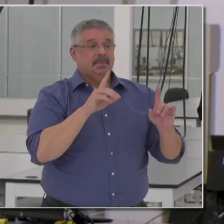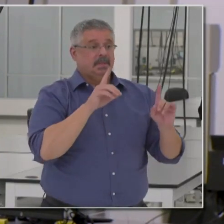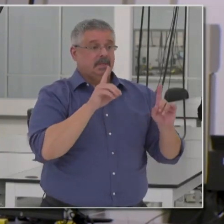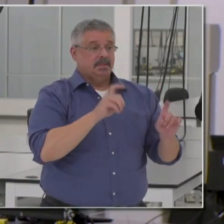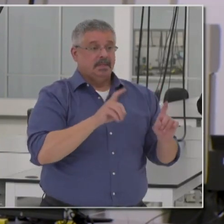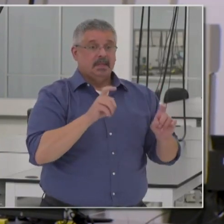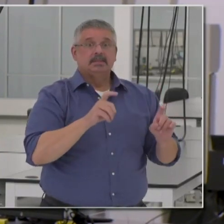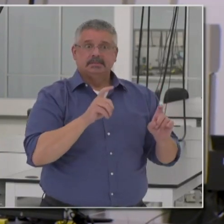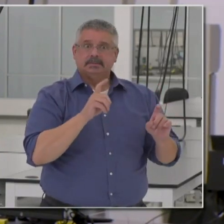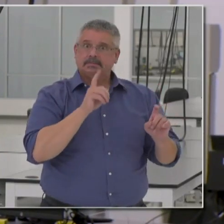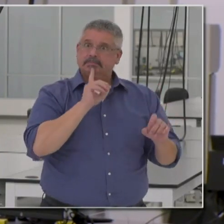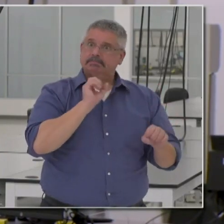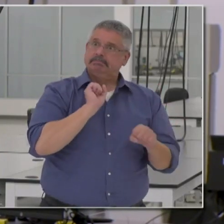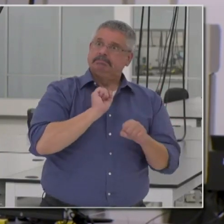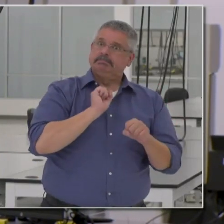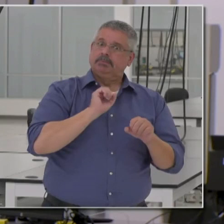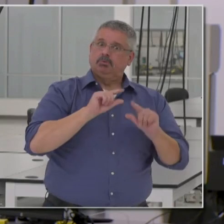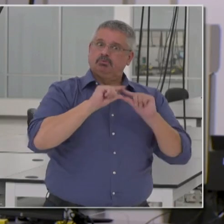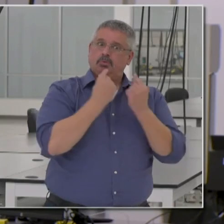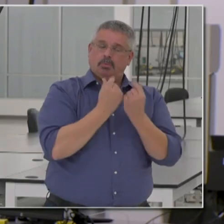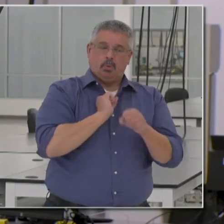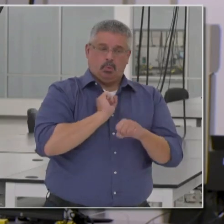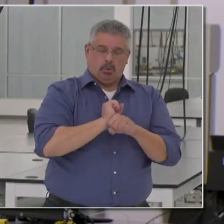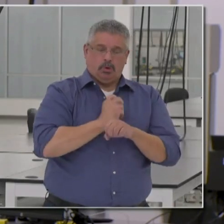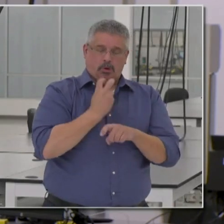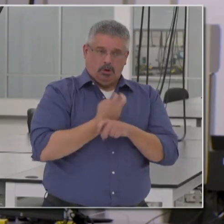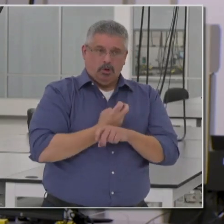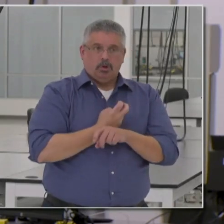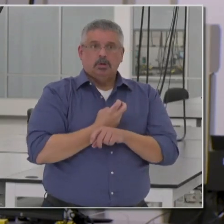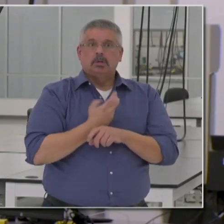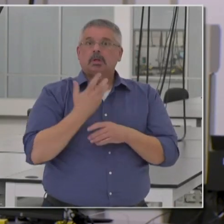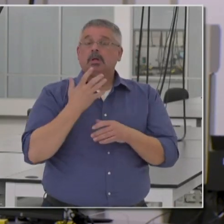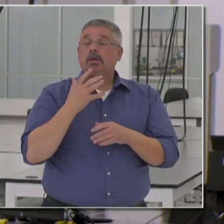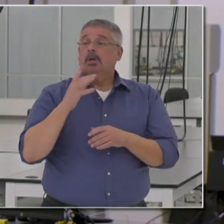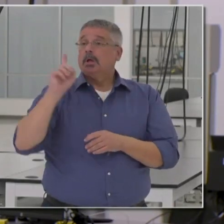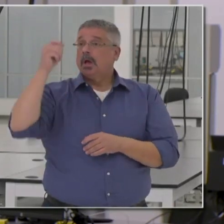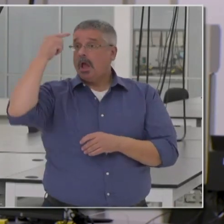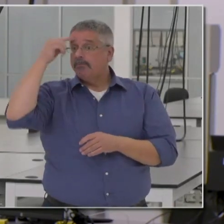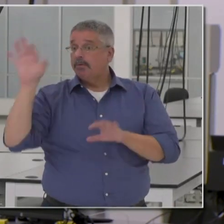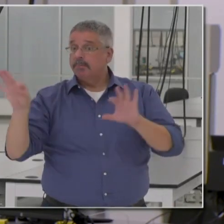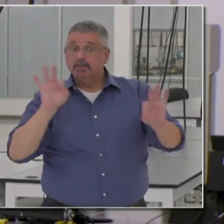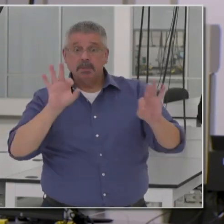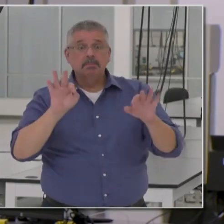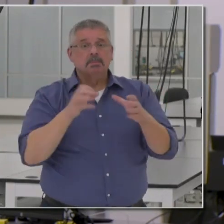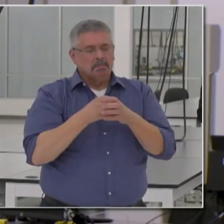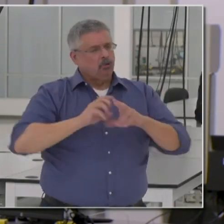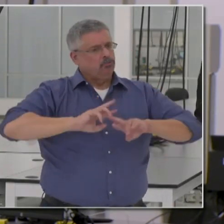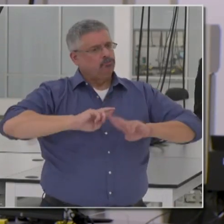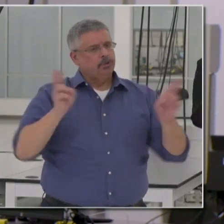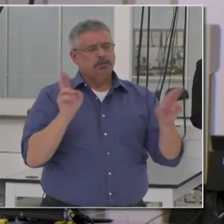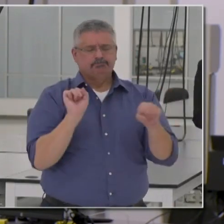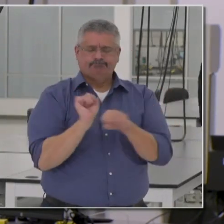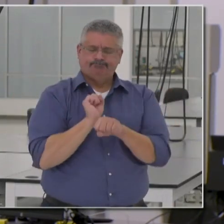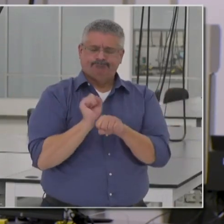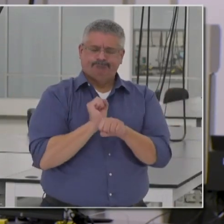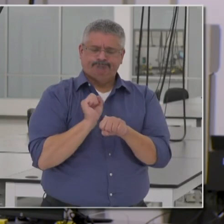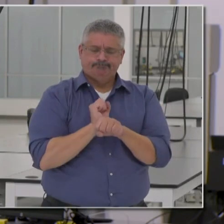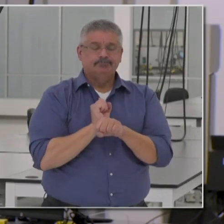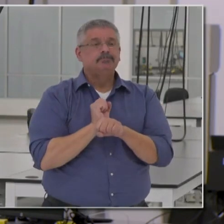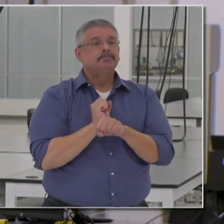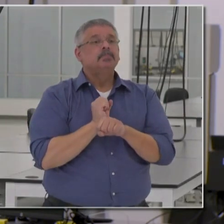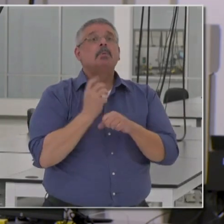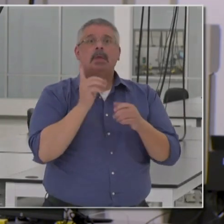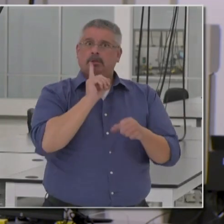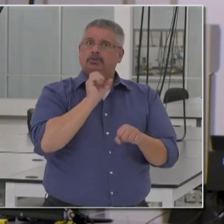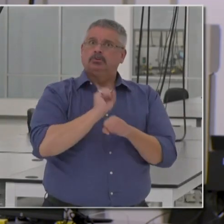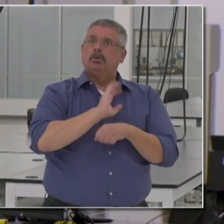has been working very, very diligently since the governor appointed us. Uh, in making sure that we have access to testing throughout